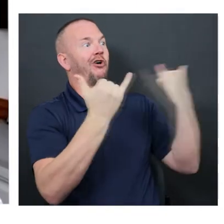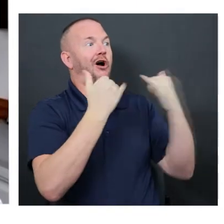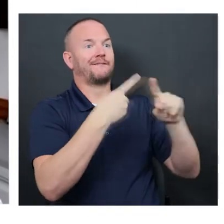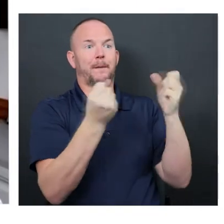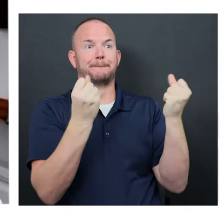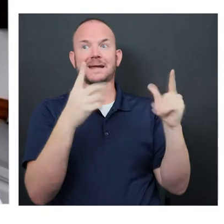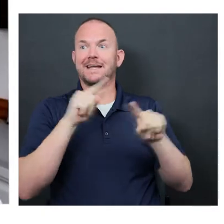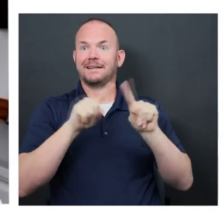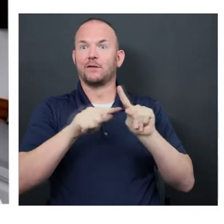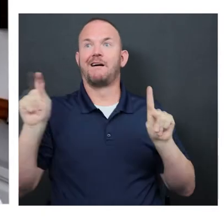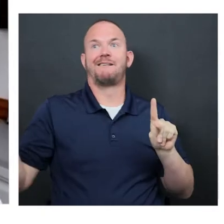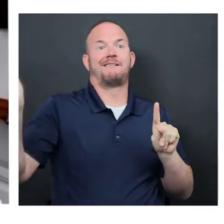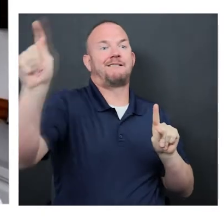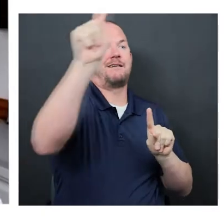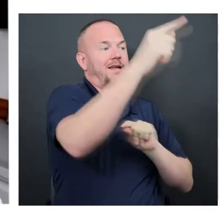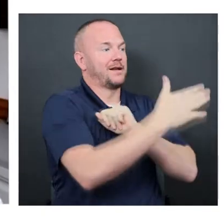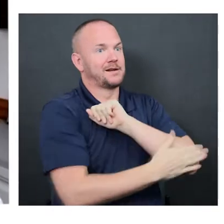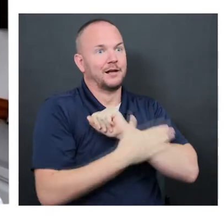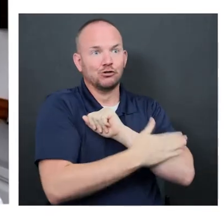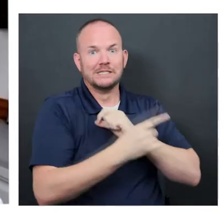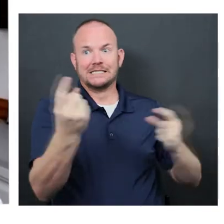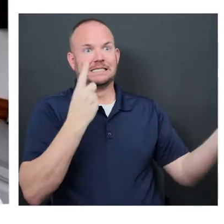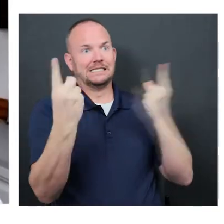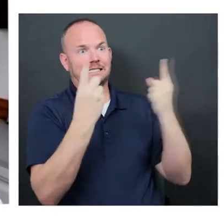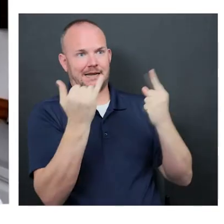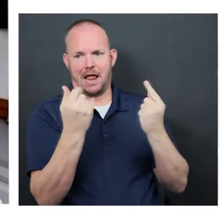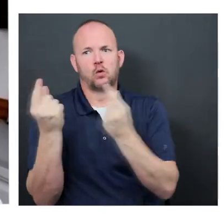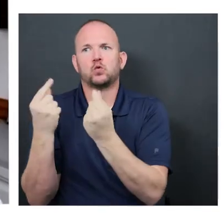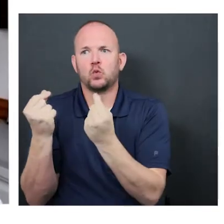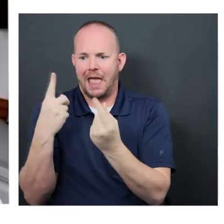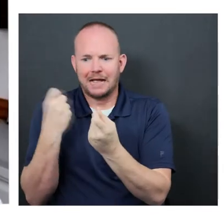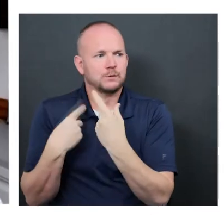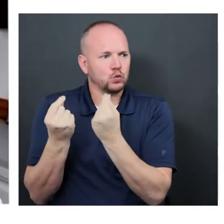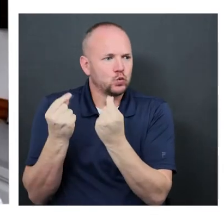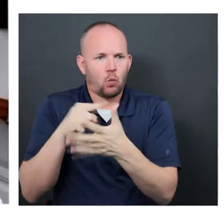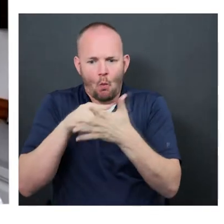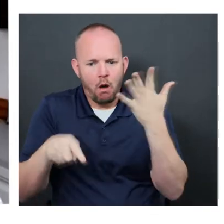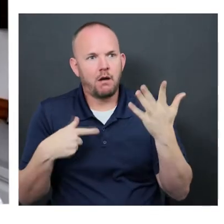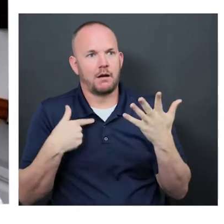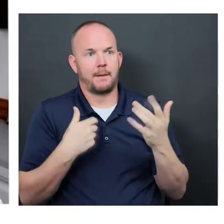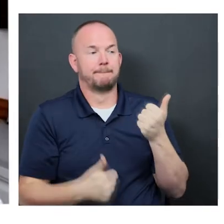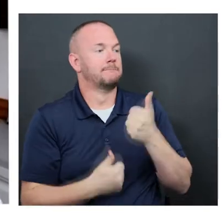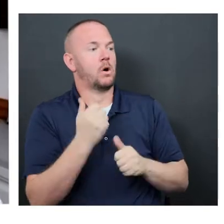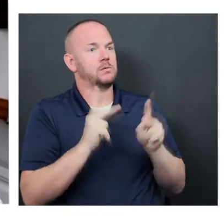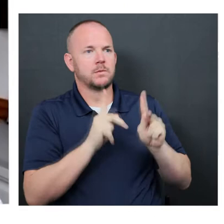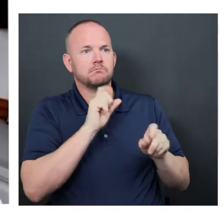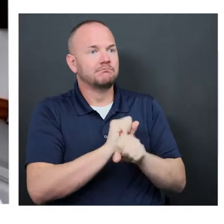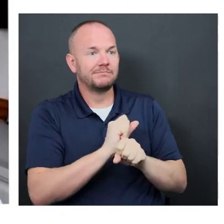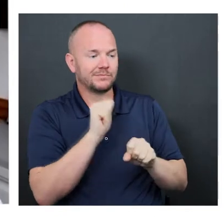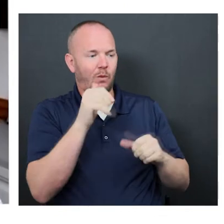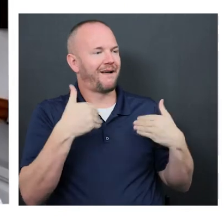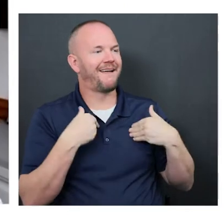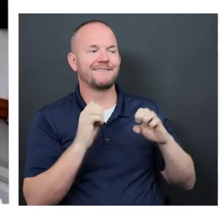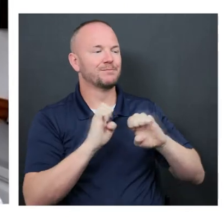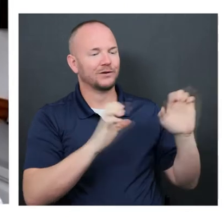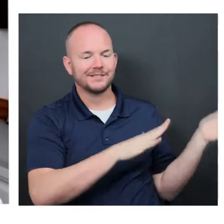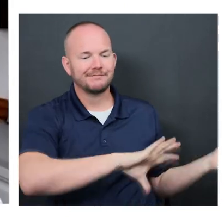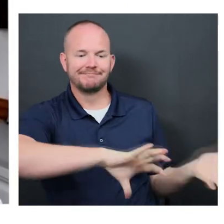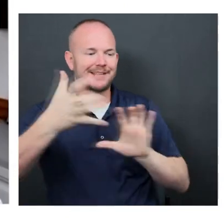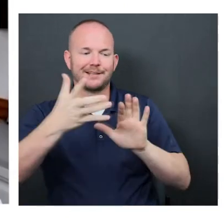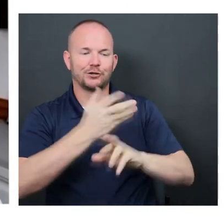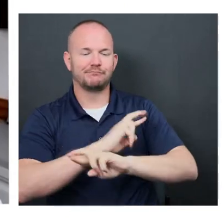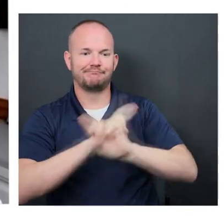from across the country from colleagues was more like, what do I do now? Because most people don't have an emergency